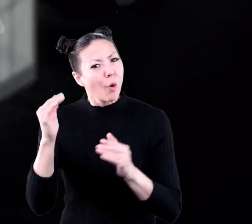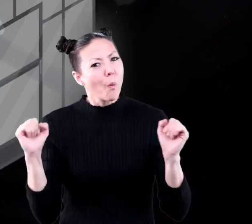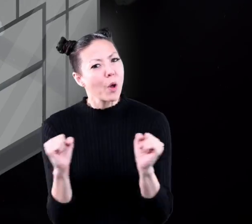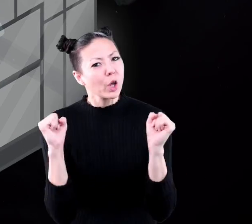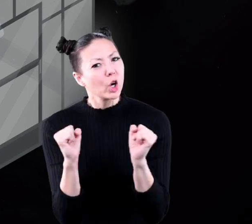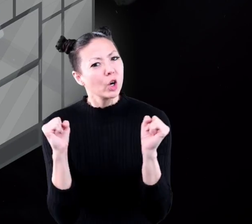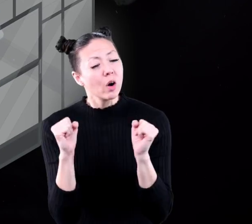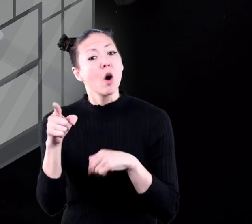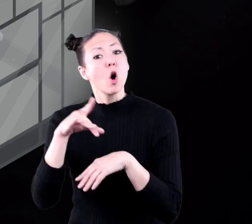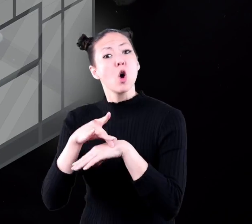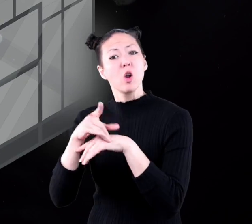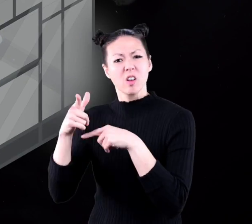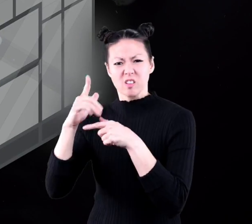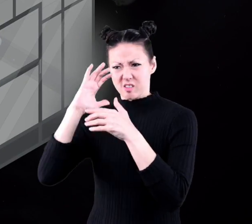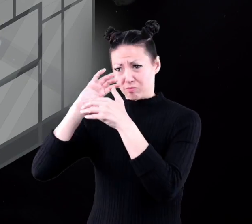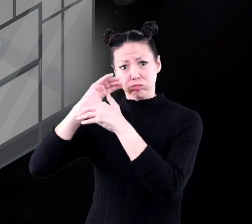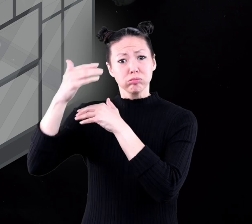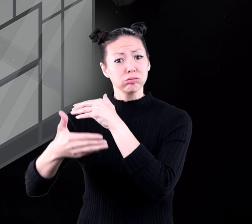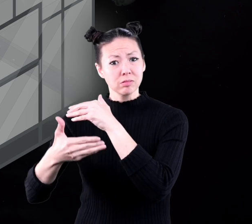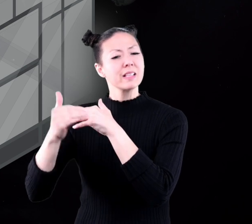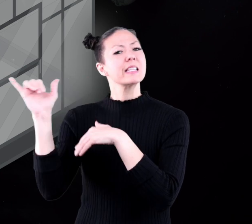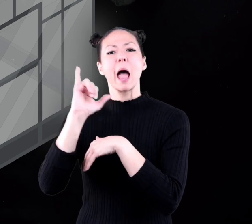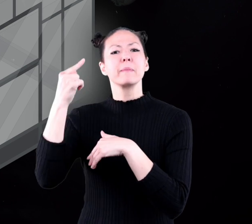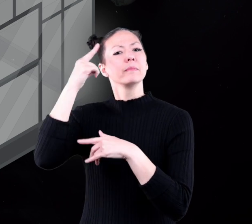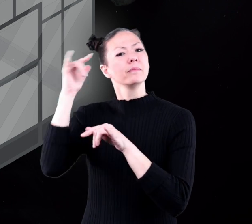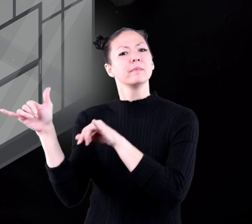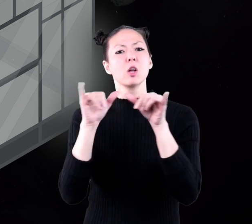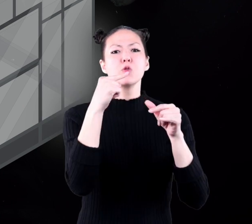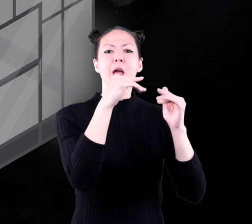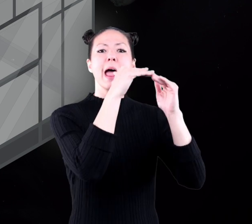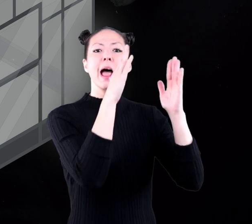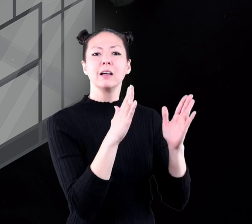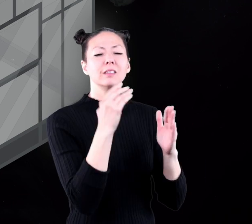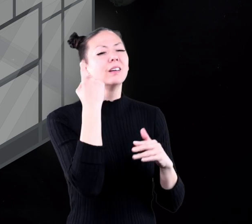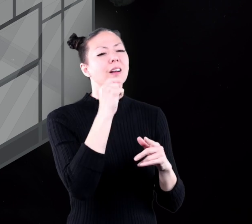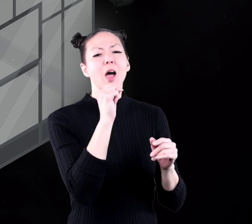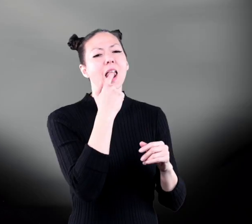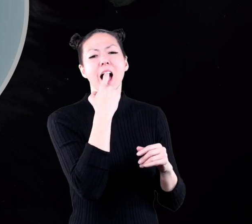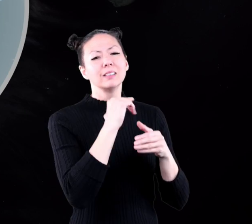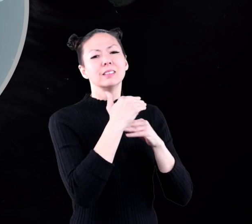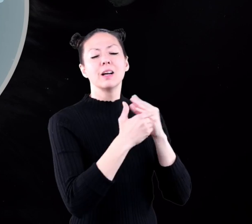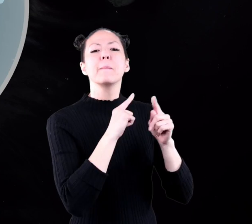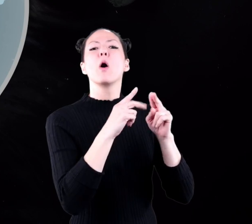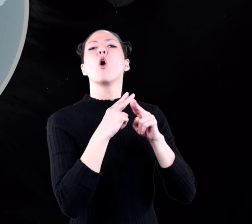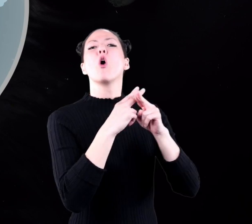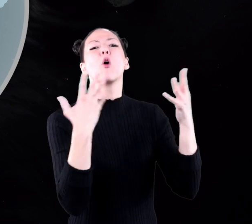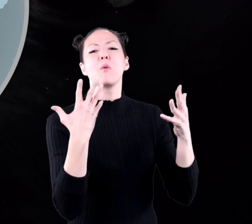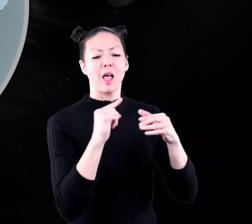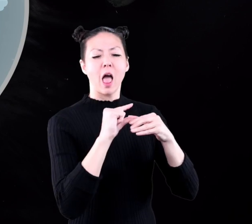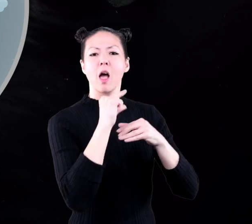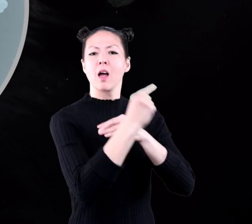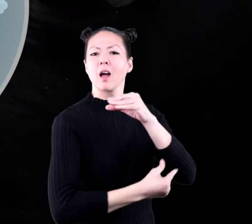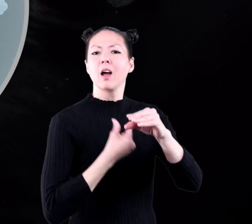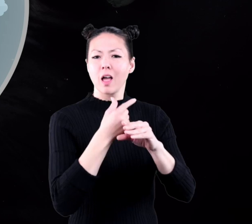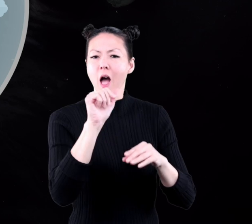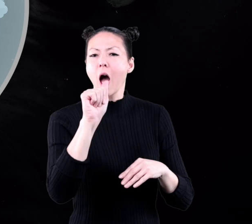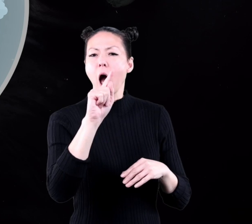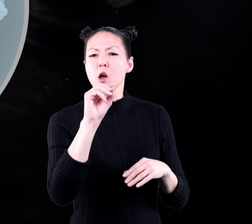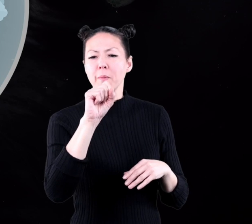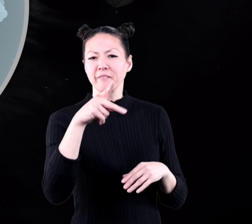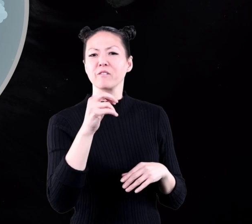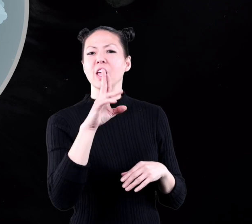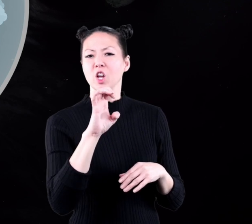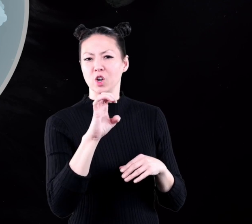Earth is also covered like a greenhouse, but is not covered with glass. Instead, it is covered by a layer of